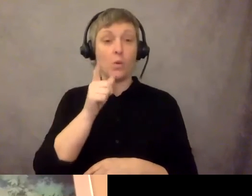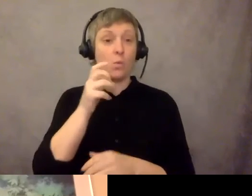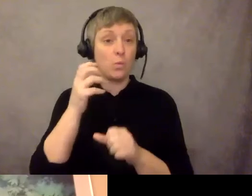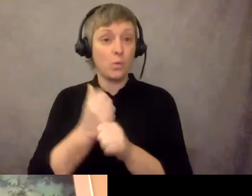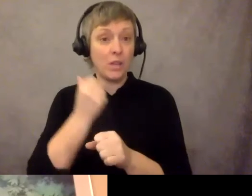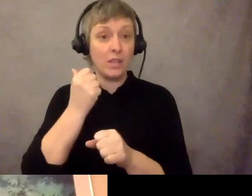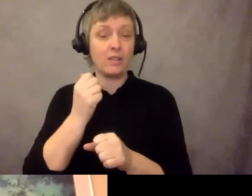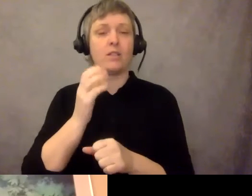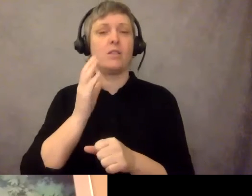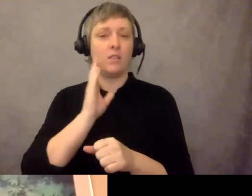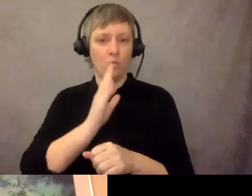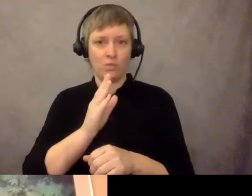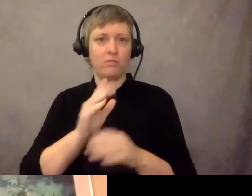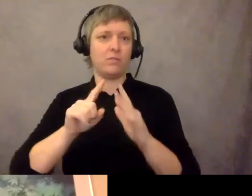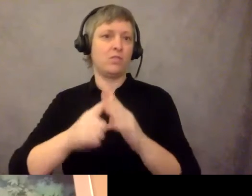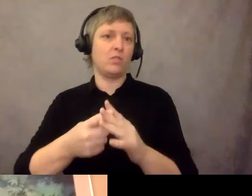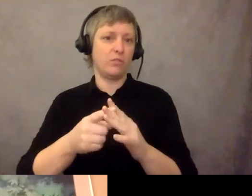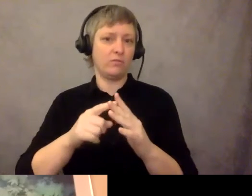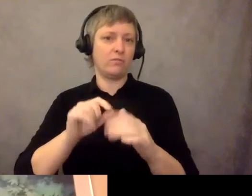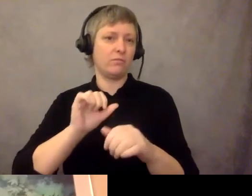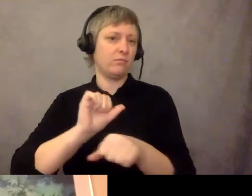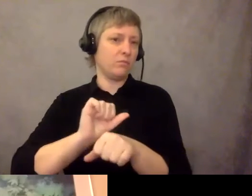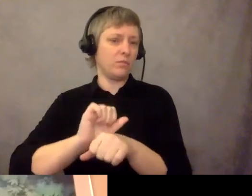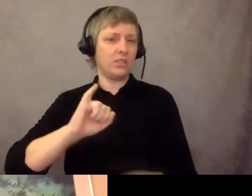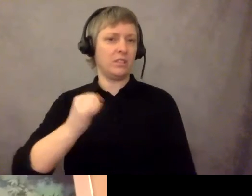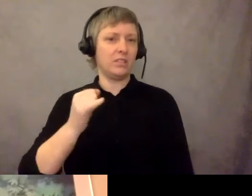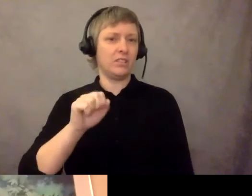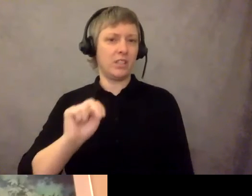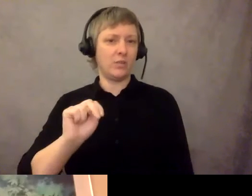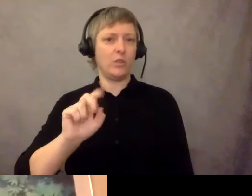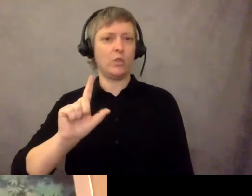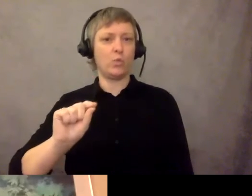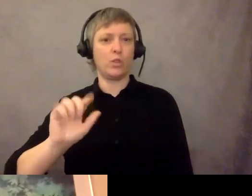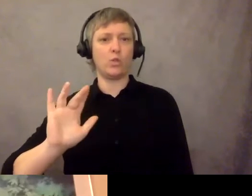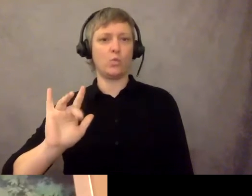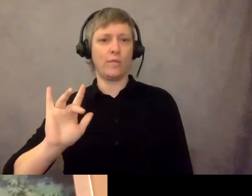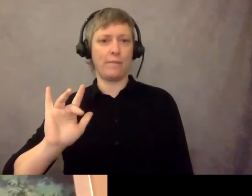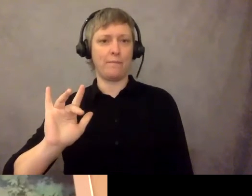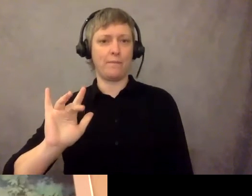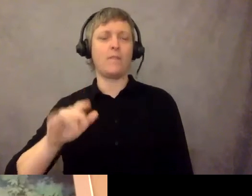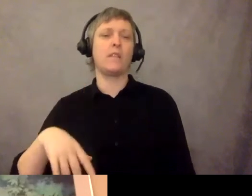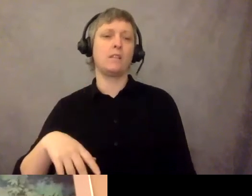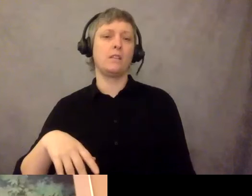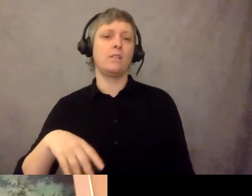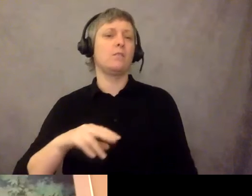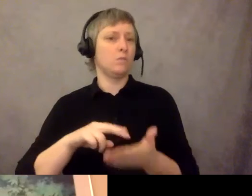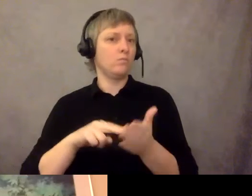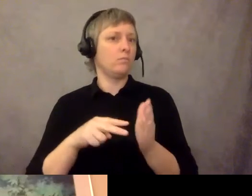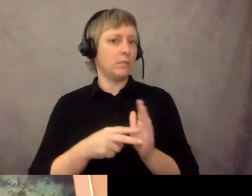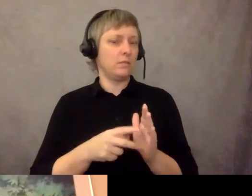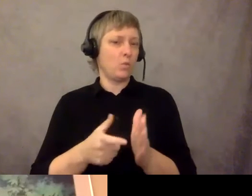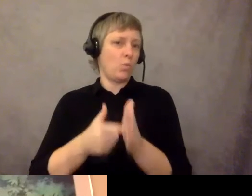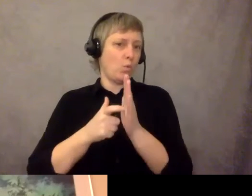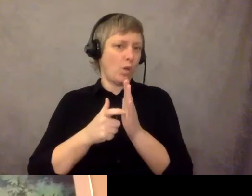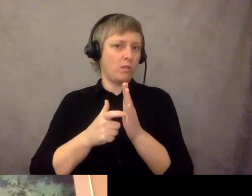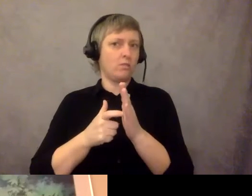of 2025. So the required implementation measures that we have to